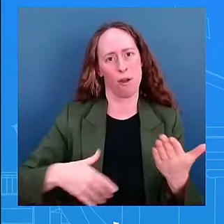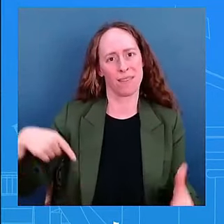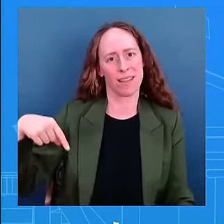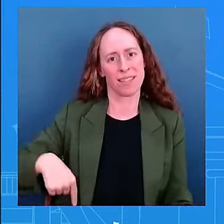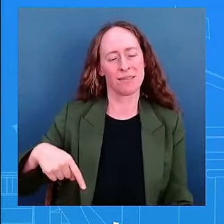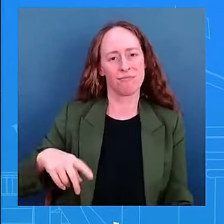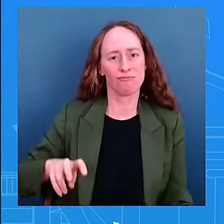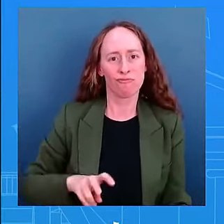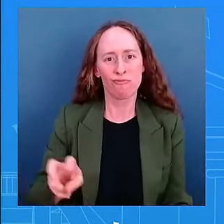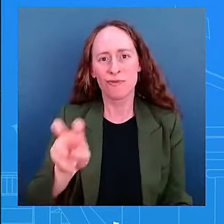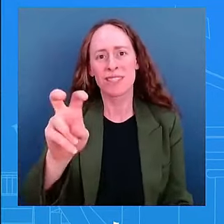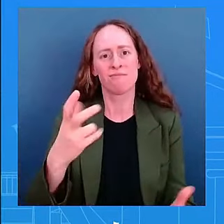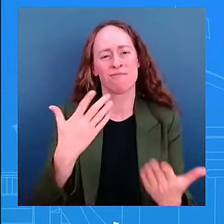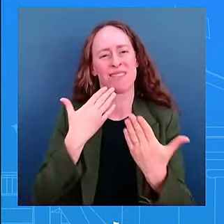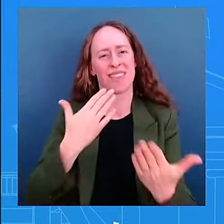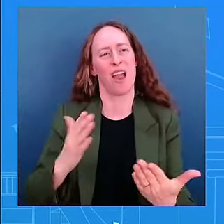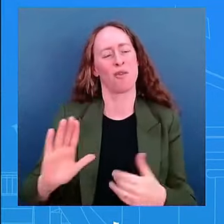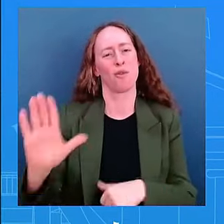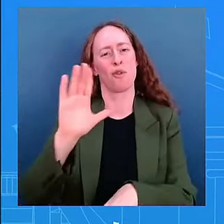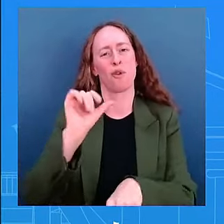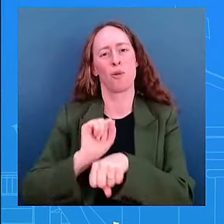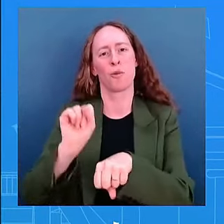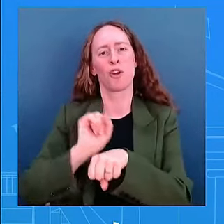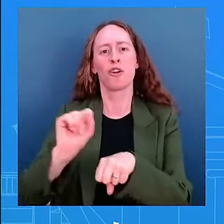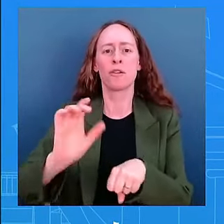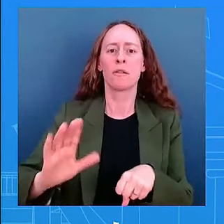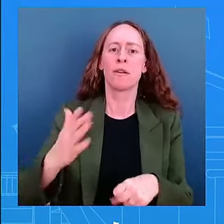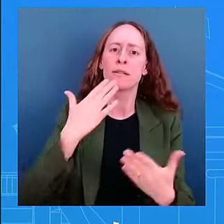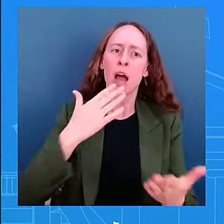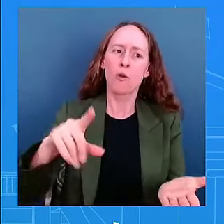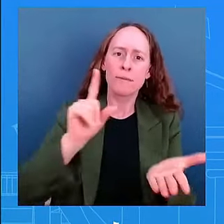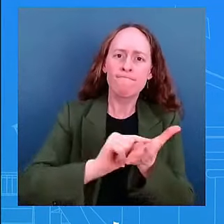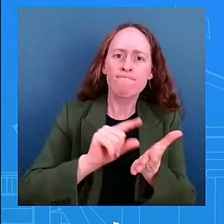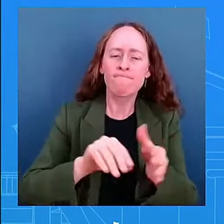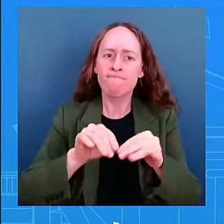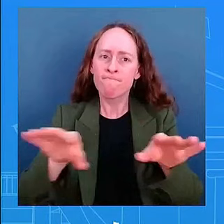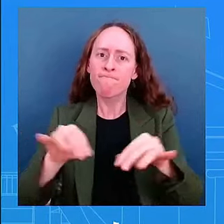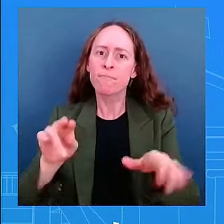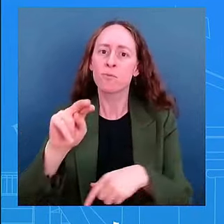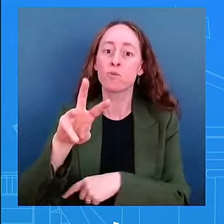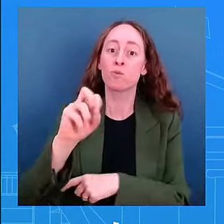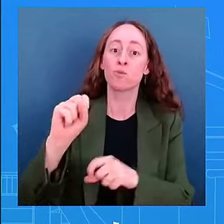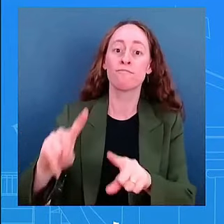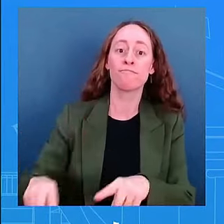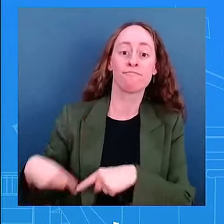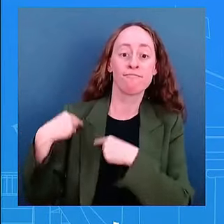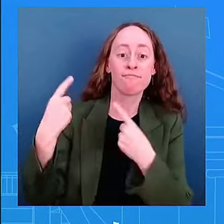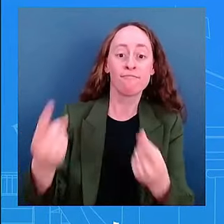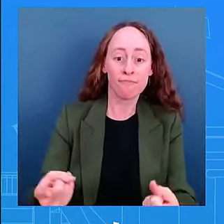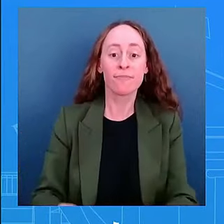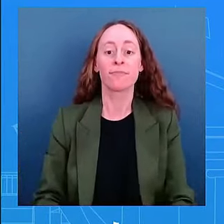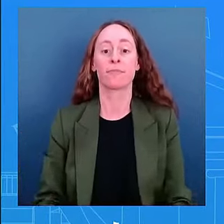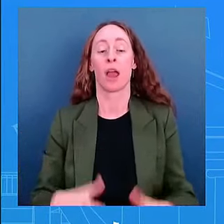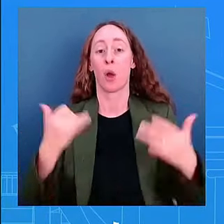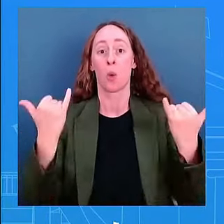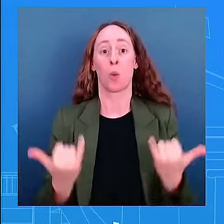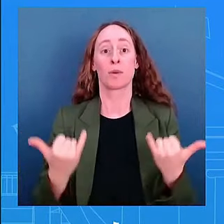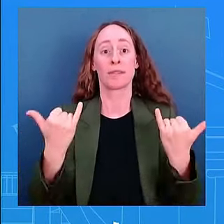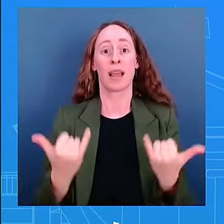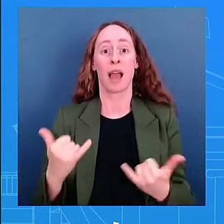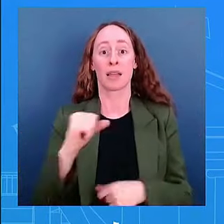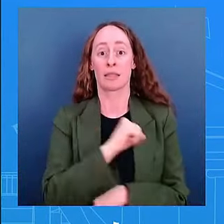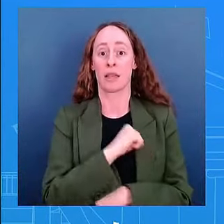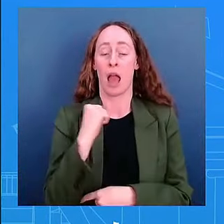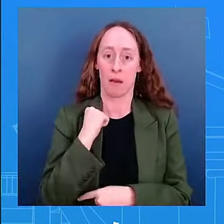today the Senate took a major bipartisan step forward in making our kids safer online as our